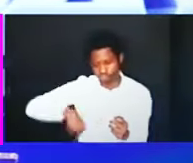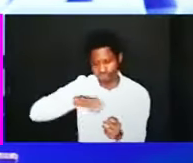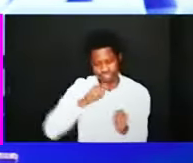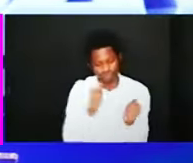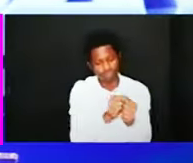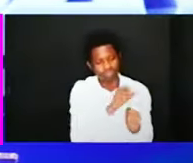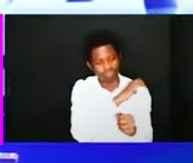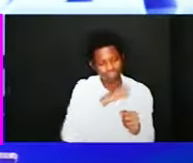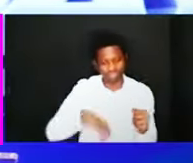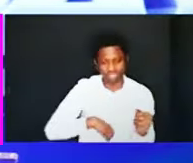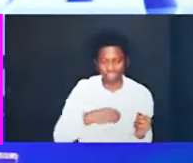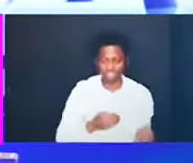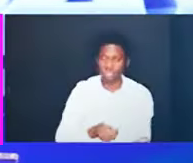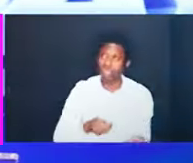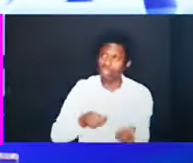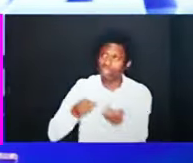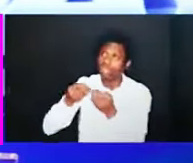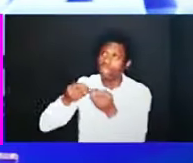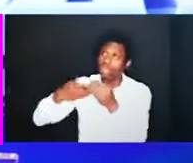jesus